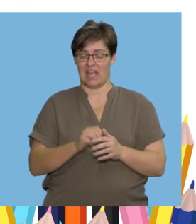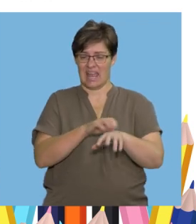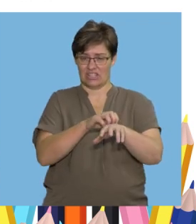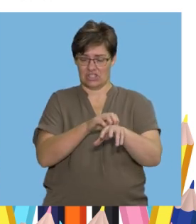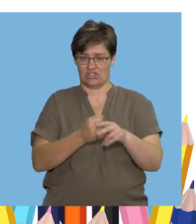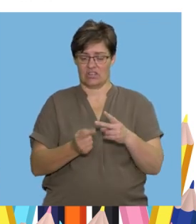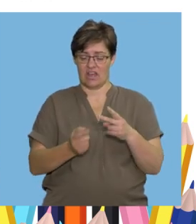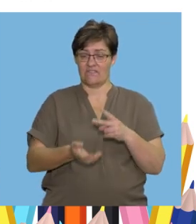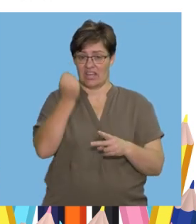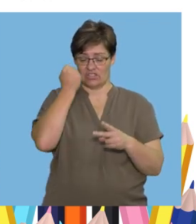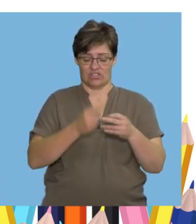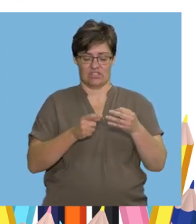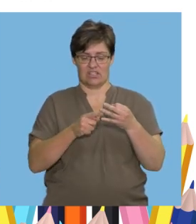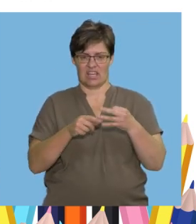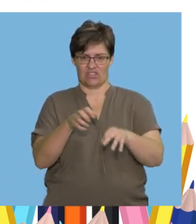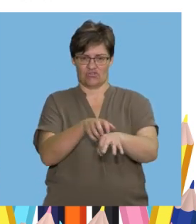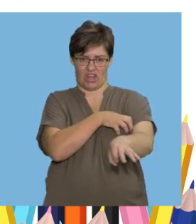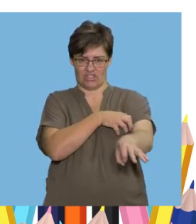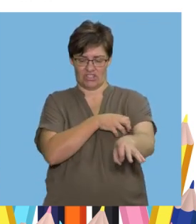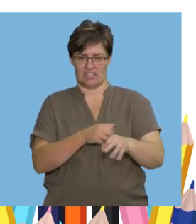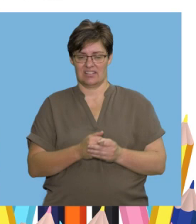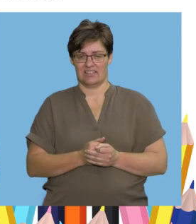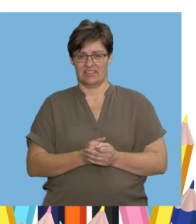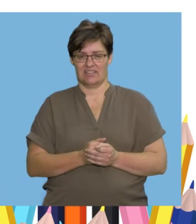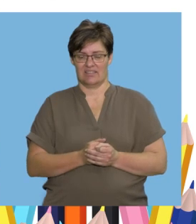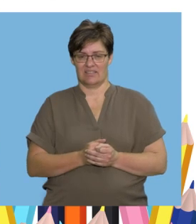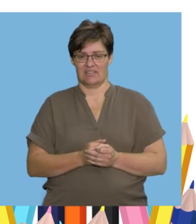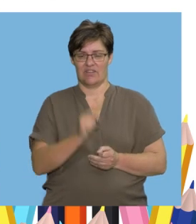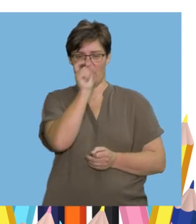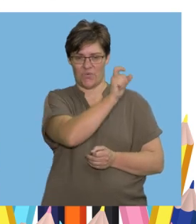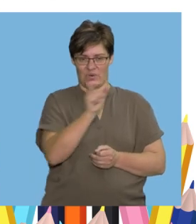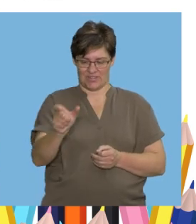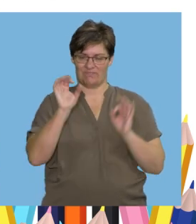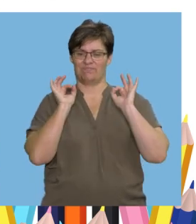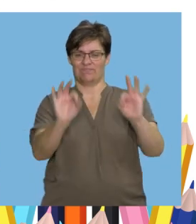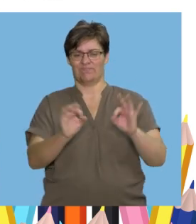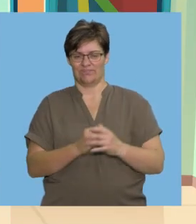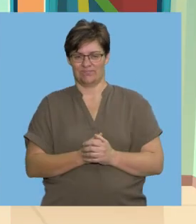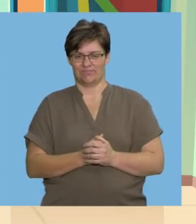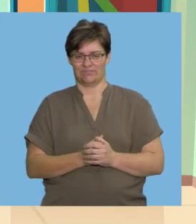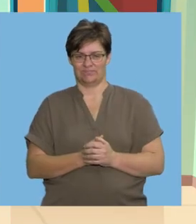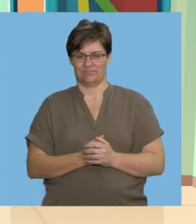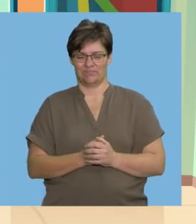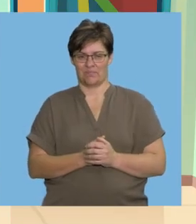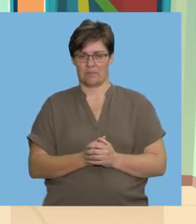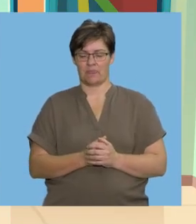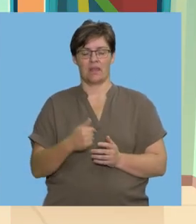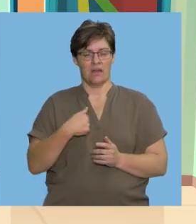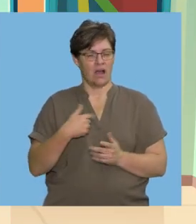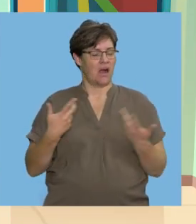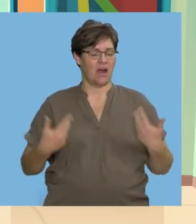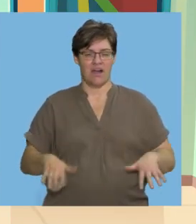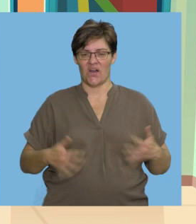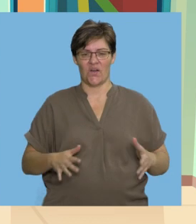Itch Fetch Scratched The words are correct Excellent